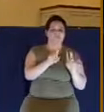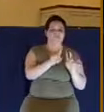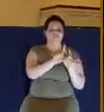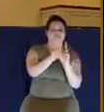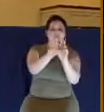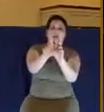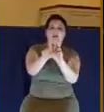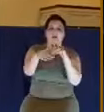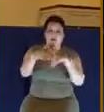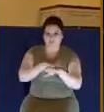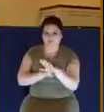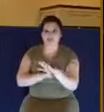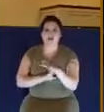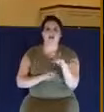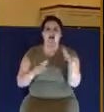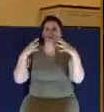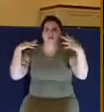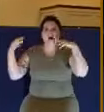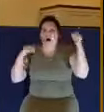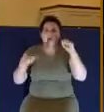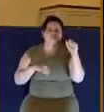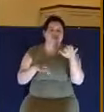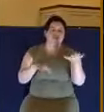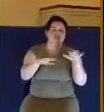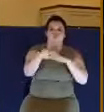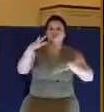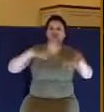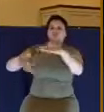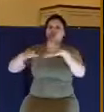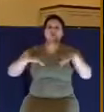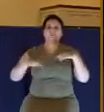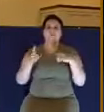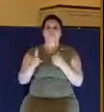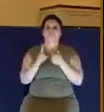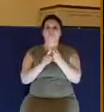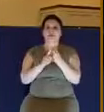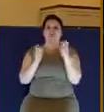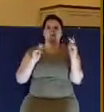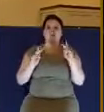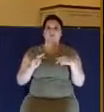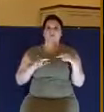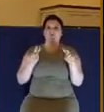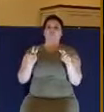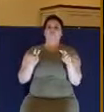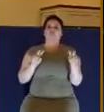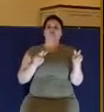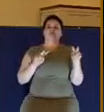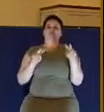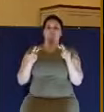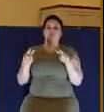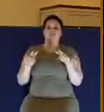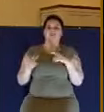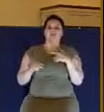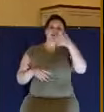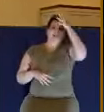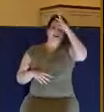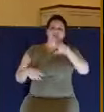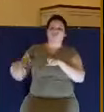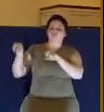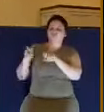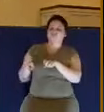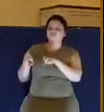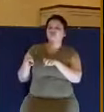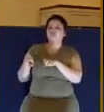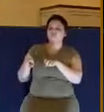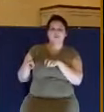children were so loud and rambunctious that instantly the whole climate changed. The man sat down next to me and closed his eyes, apparently